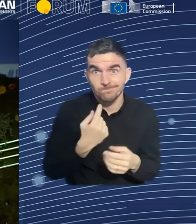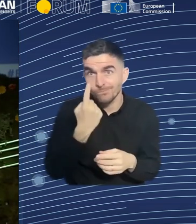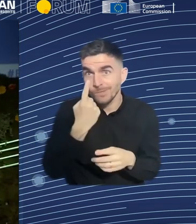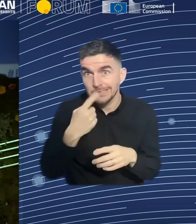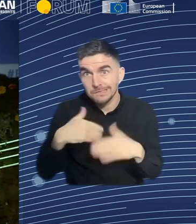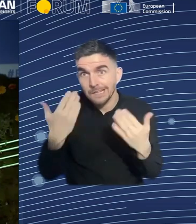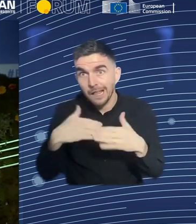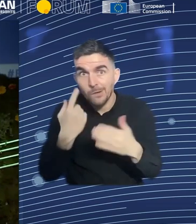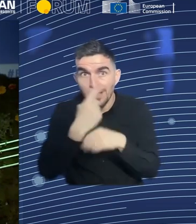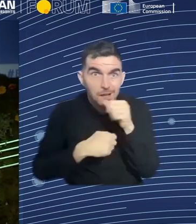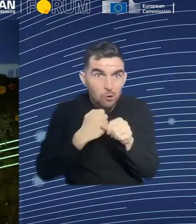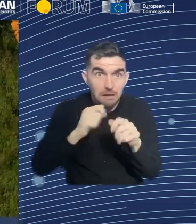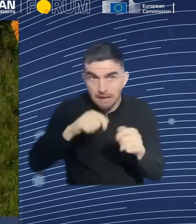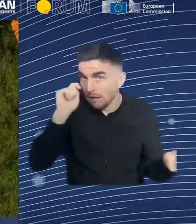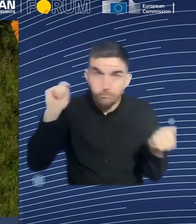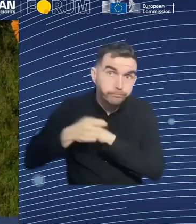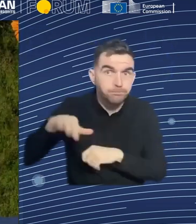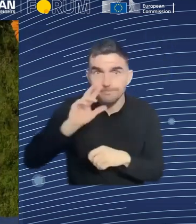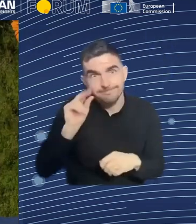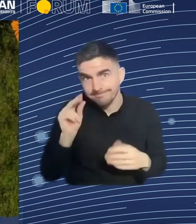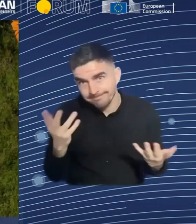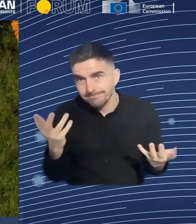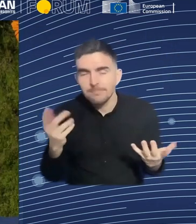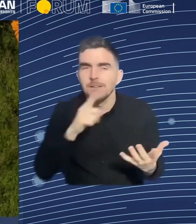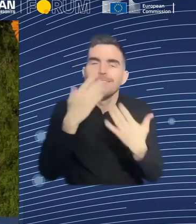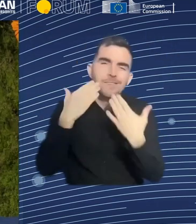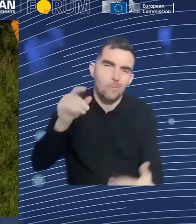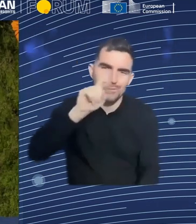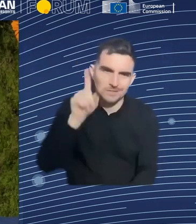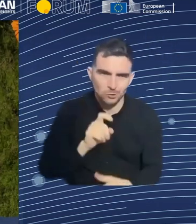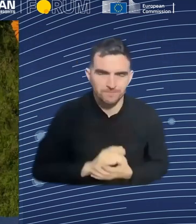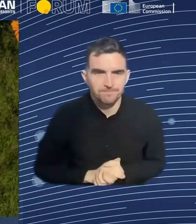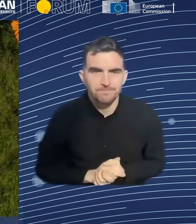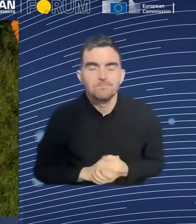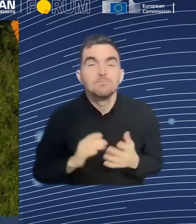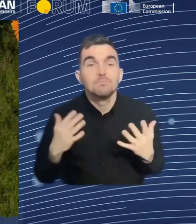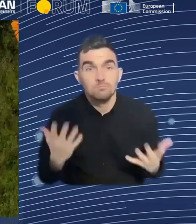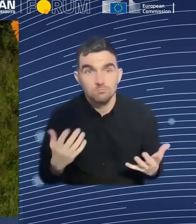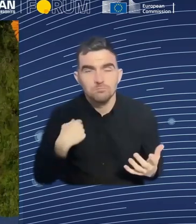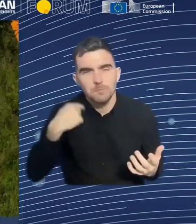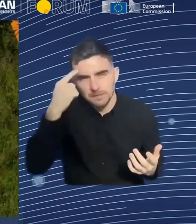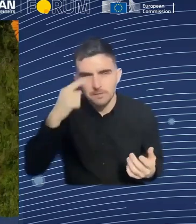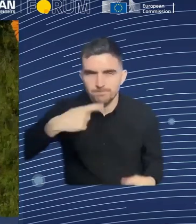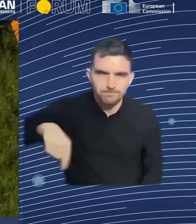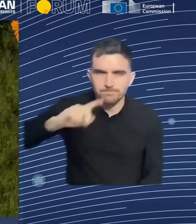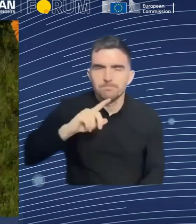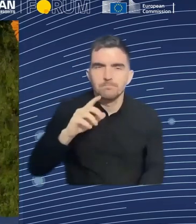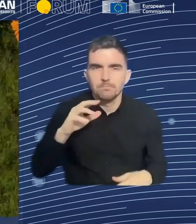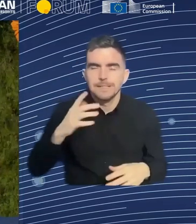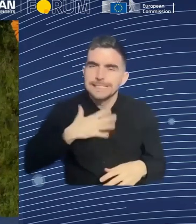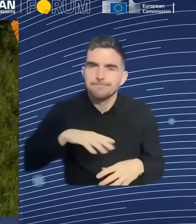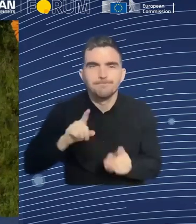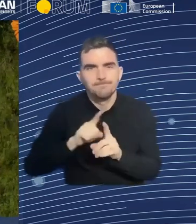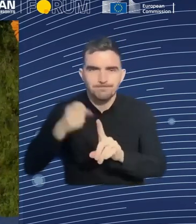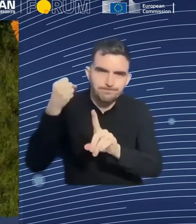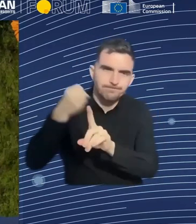working with the aging population for like seven years now, organizing techity parties and trying to figure out how we can help,